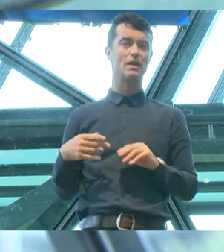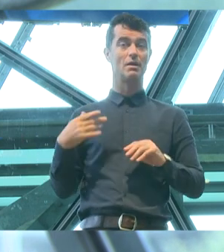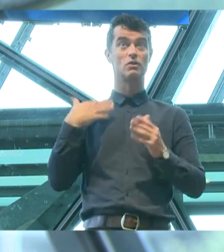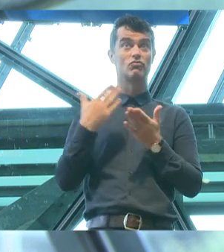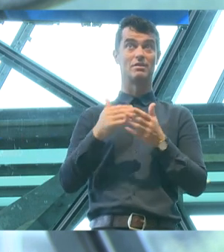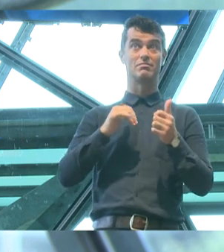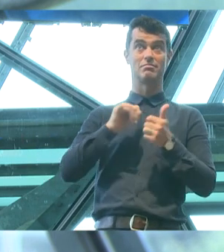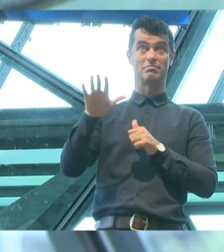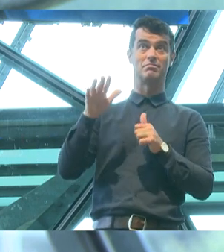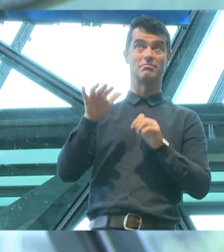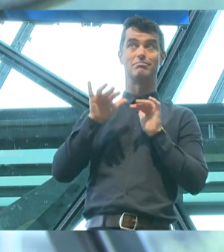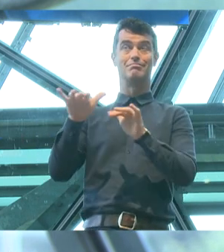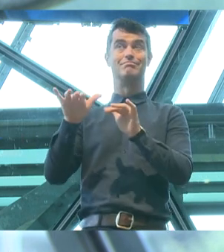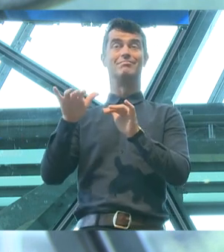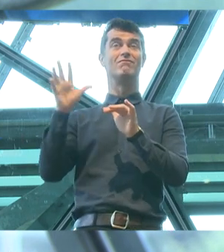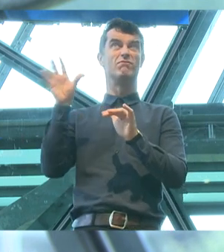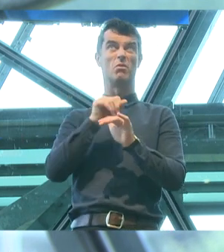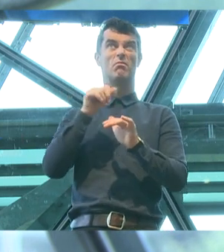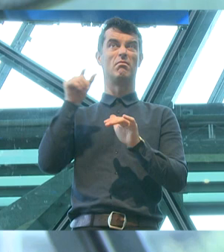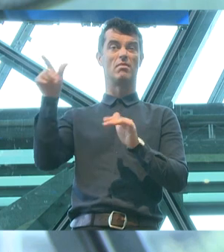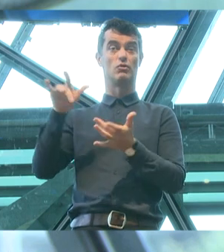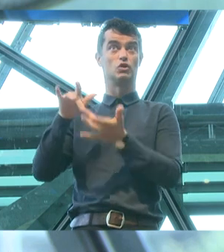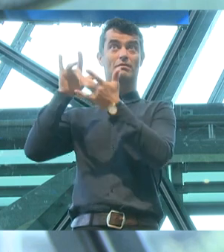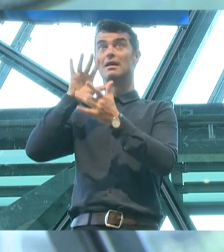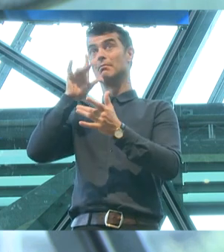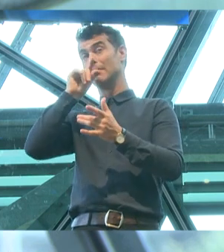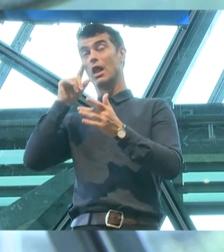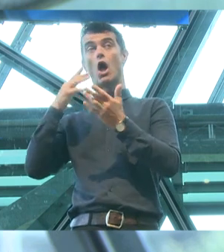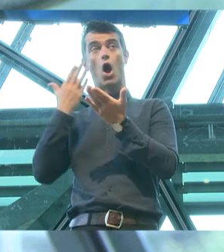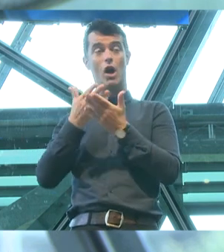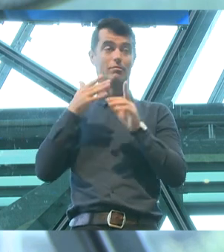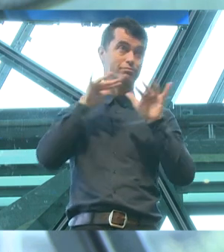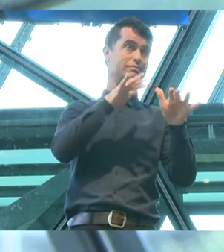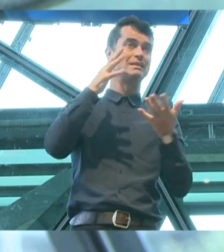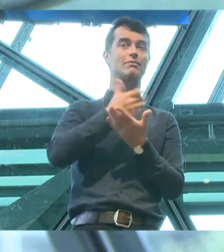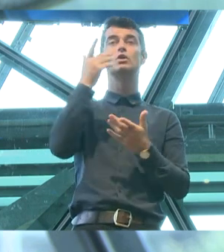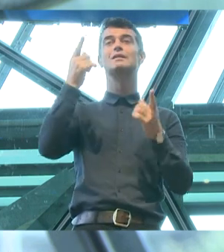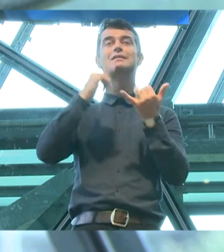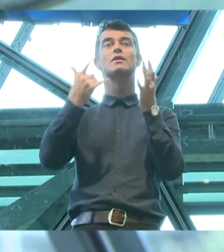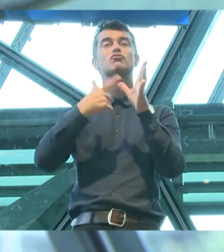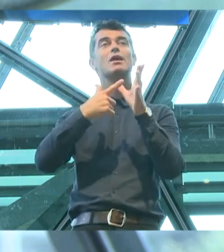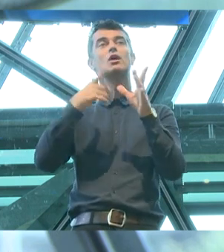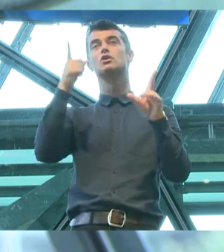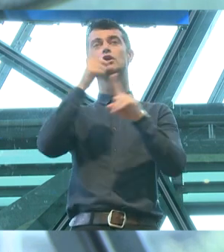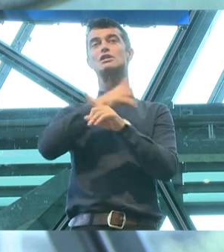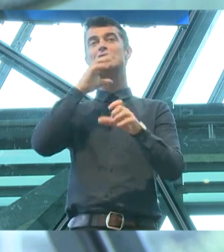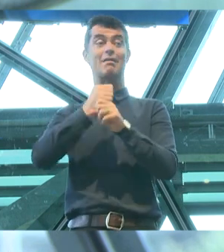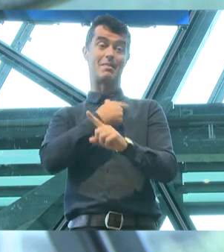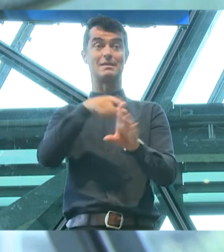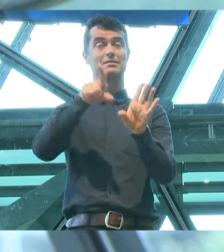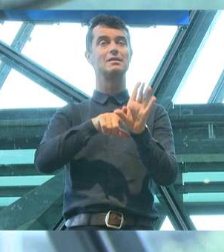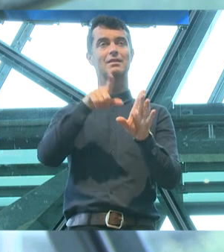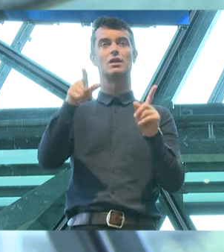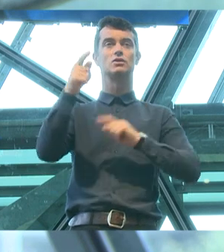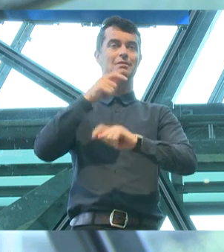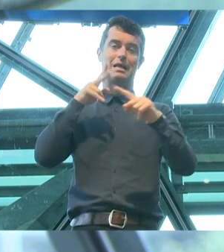on the attacks on safe schools. When South Australia changed their government earlier this year, they cut funding to safe schools